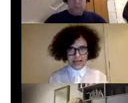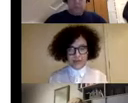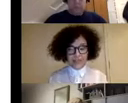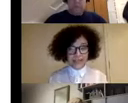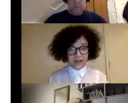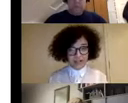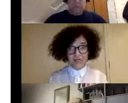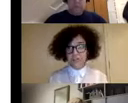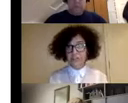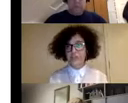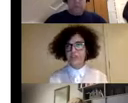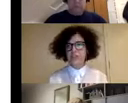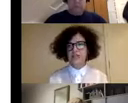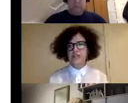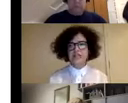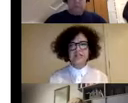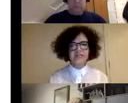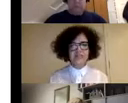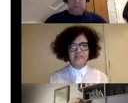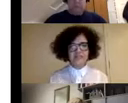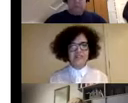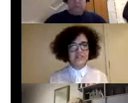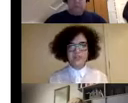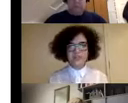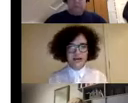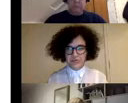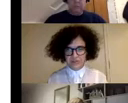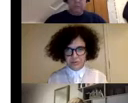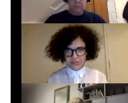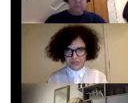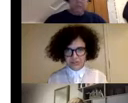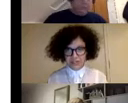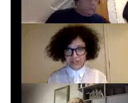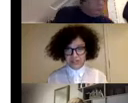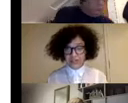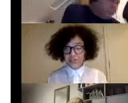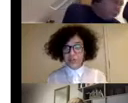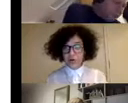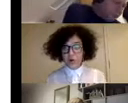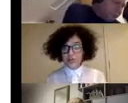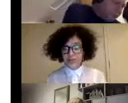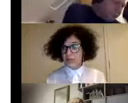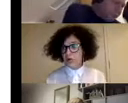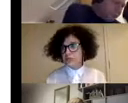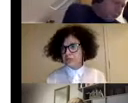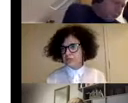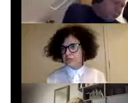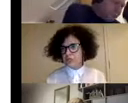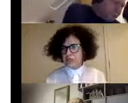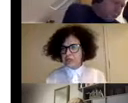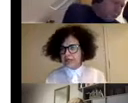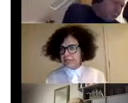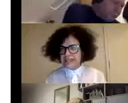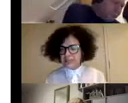and we cannot reach sustainability without equality. So in order to